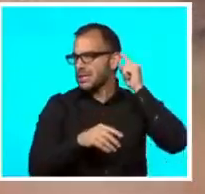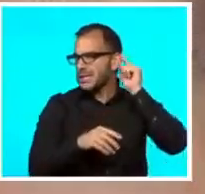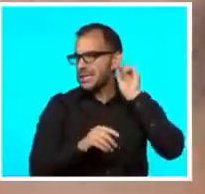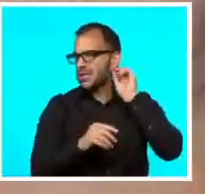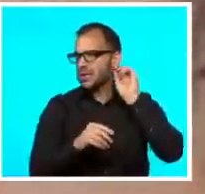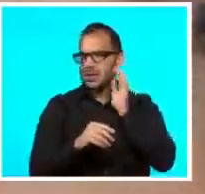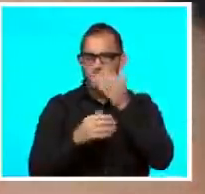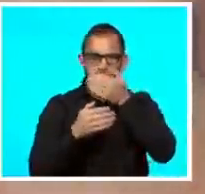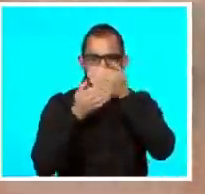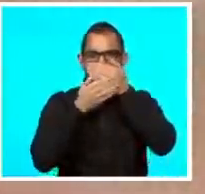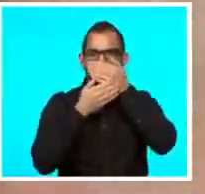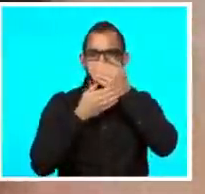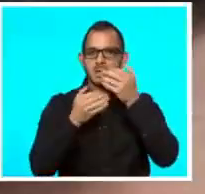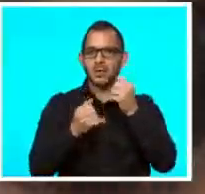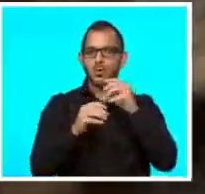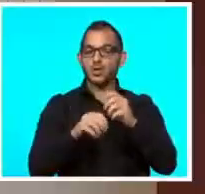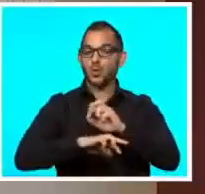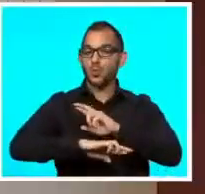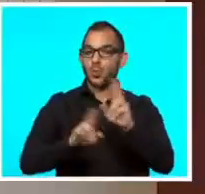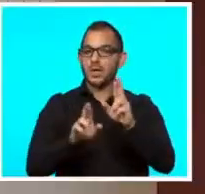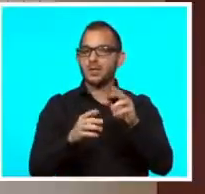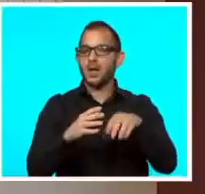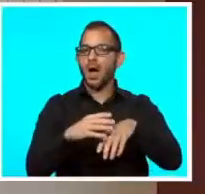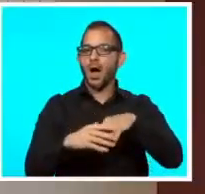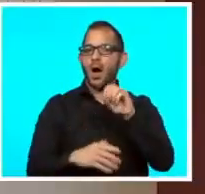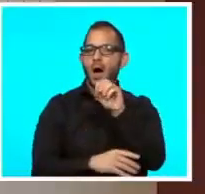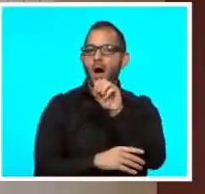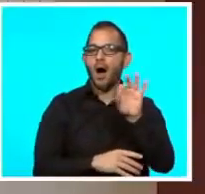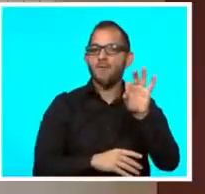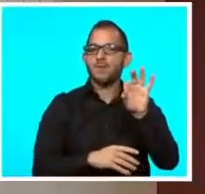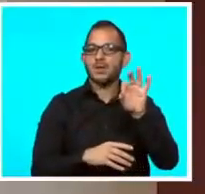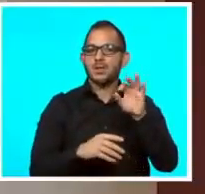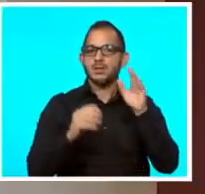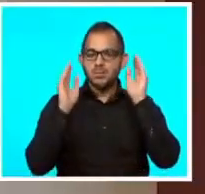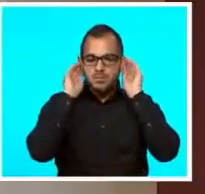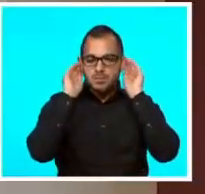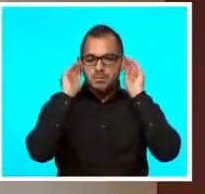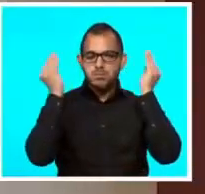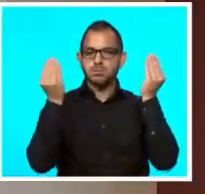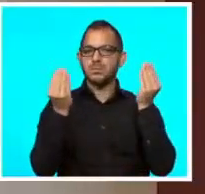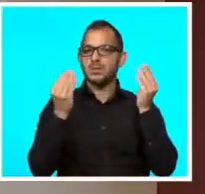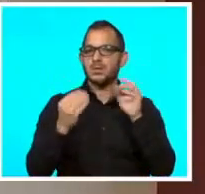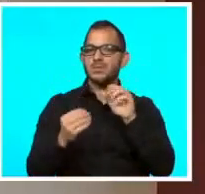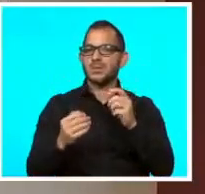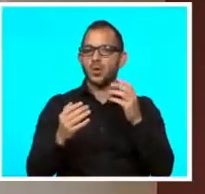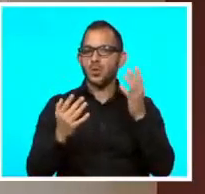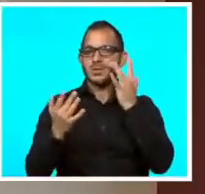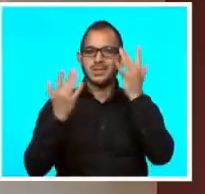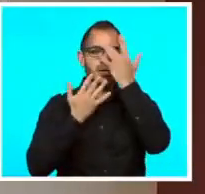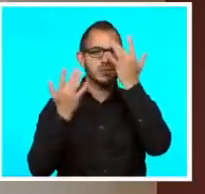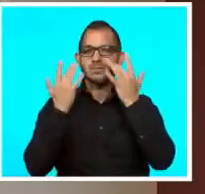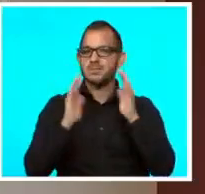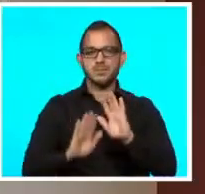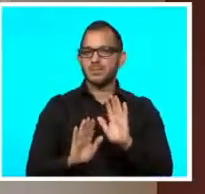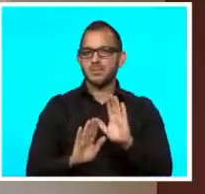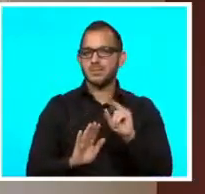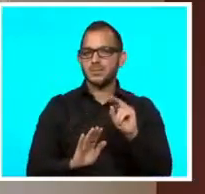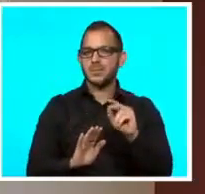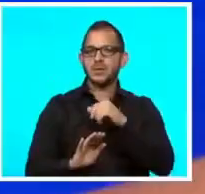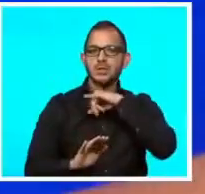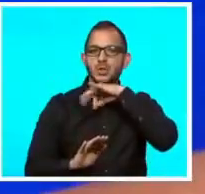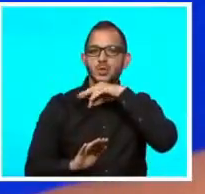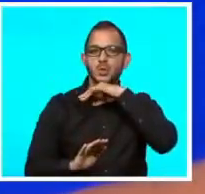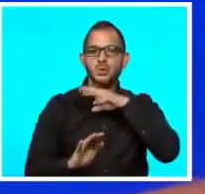nose. And when you're ready to take it off? It should be removed by the earlobes. You should not touch the face of the mask because that's considered